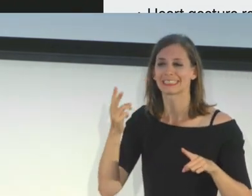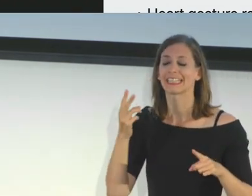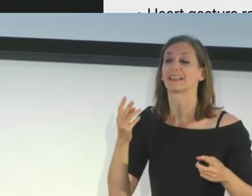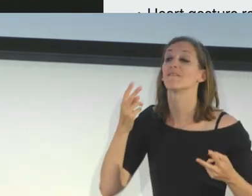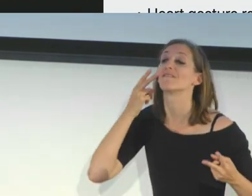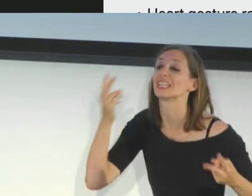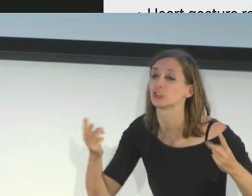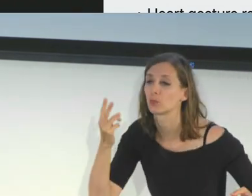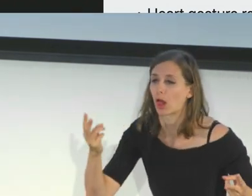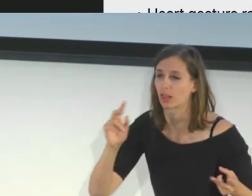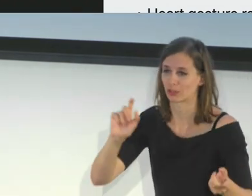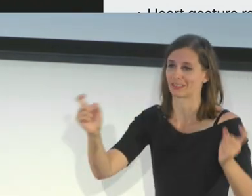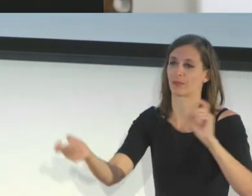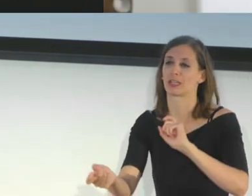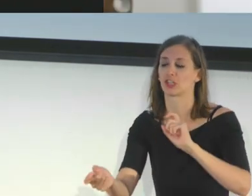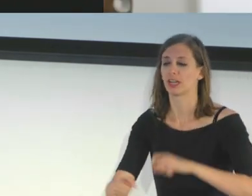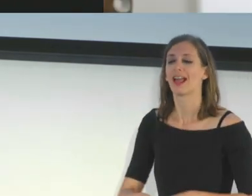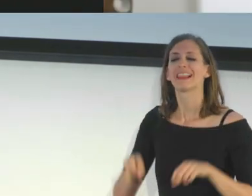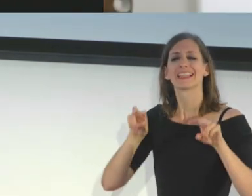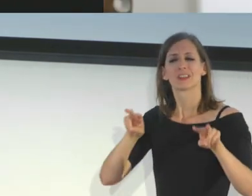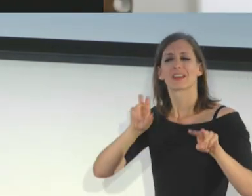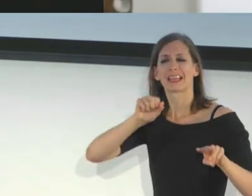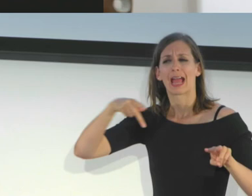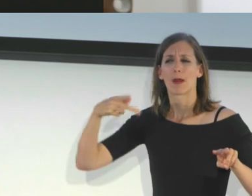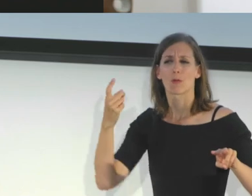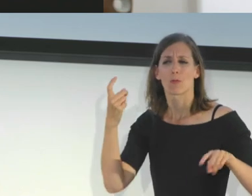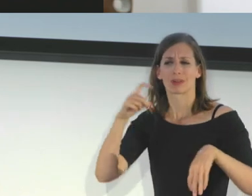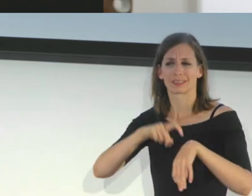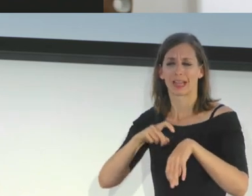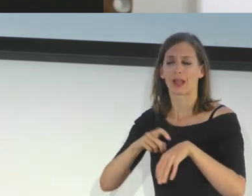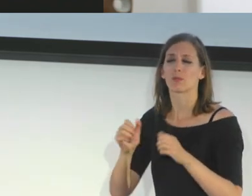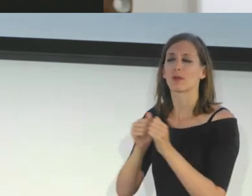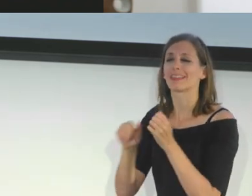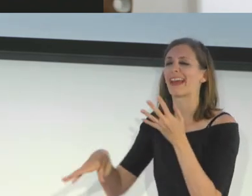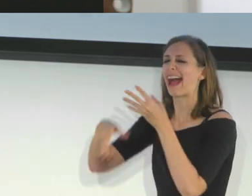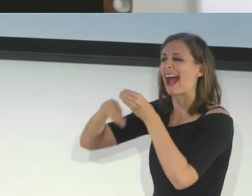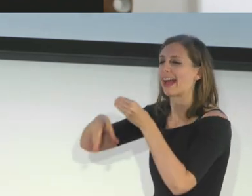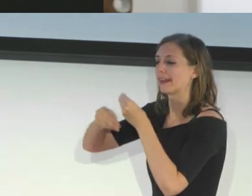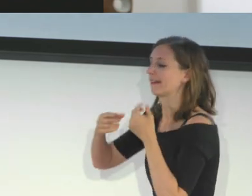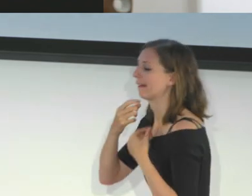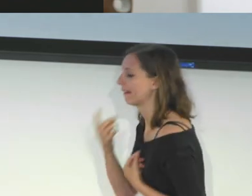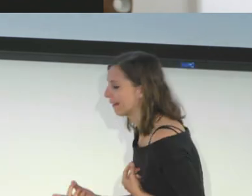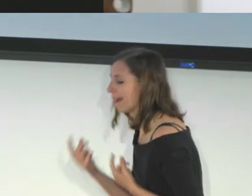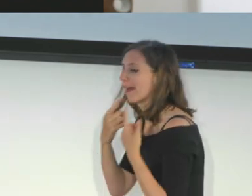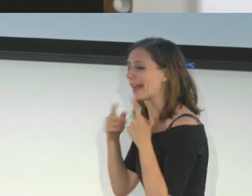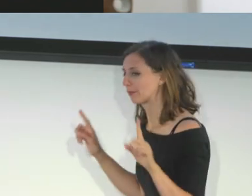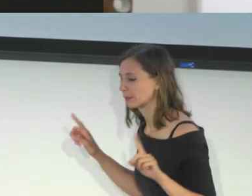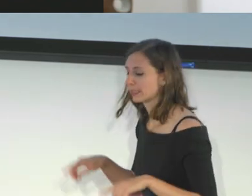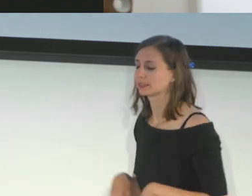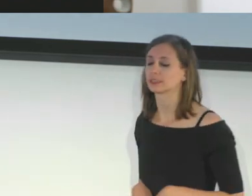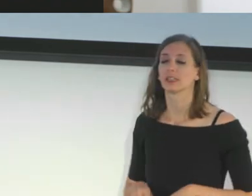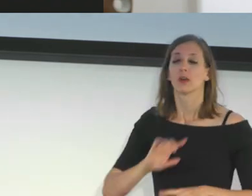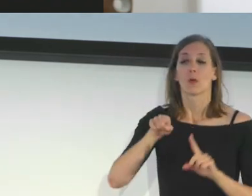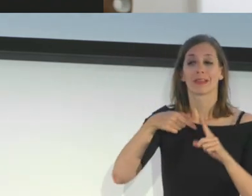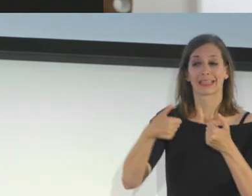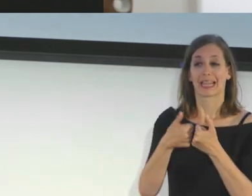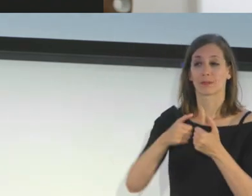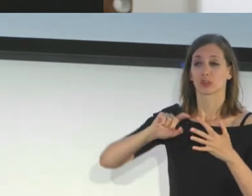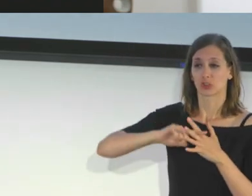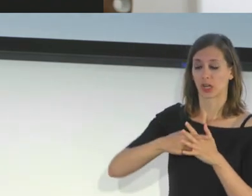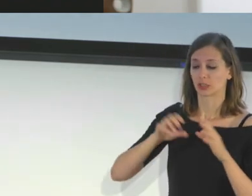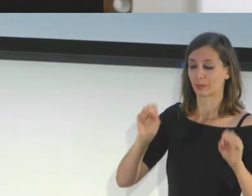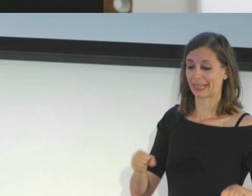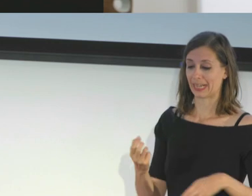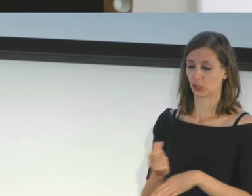visual transformation of the cloud. Let's take a look at our app one last time with some announcements added. When the game starts,